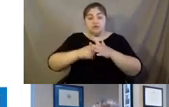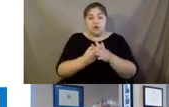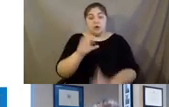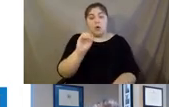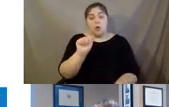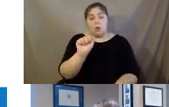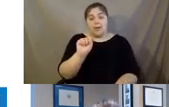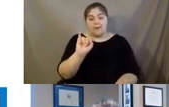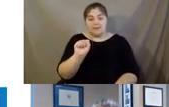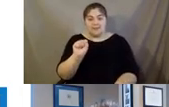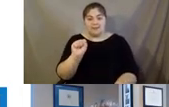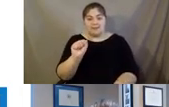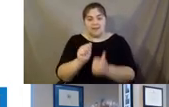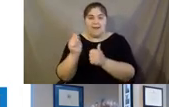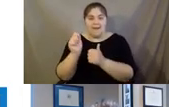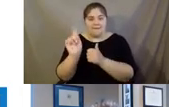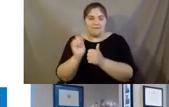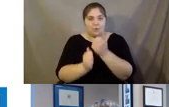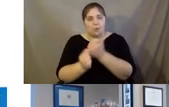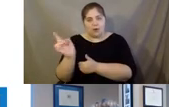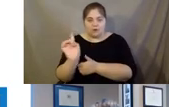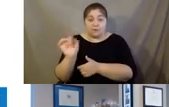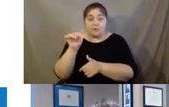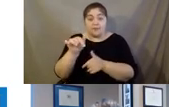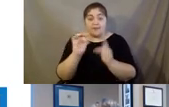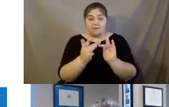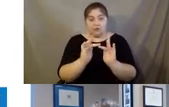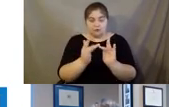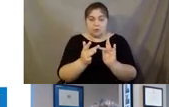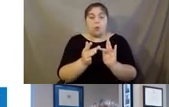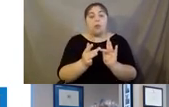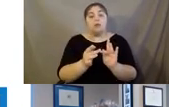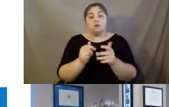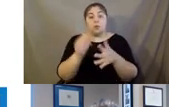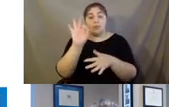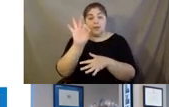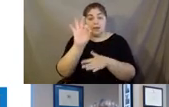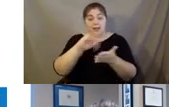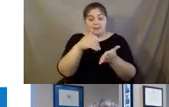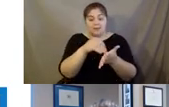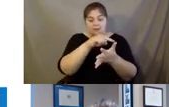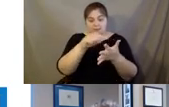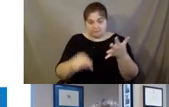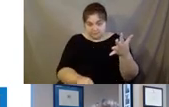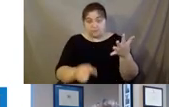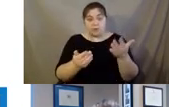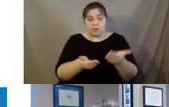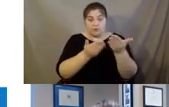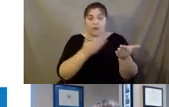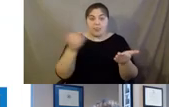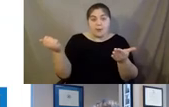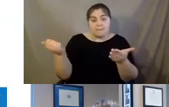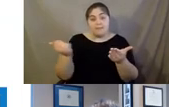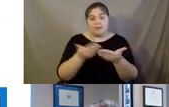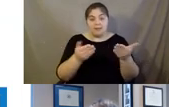10th site, but this is a virtual site. So each of the nine centers provide their best content in one virtual